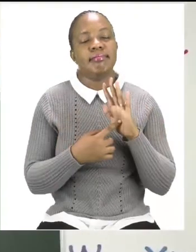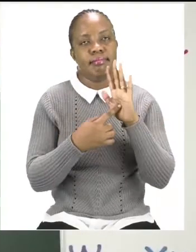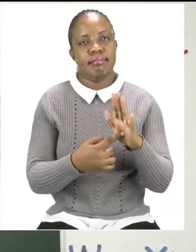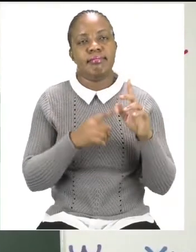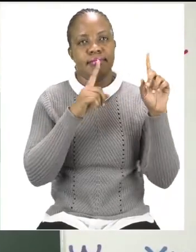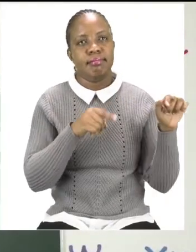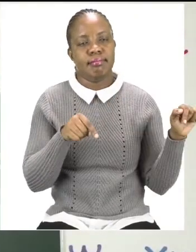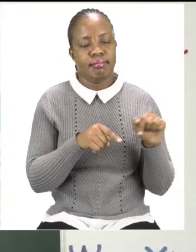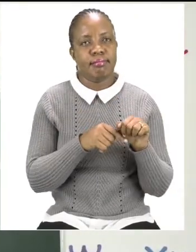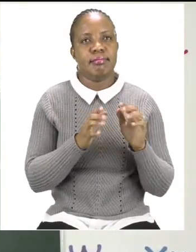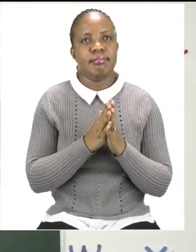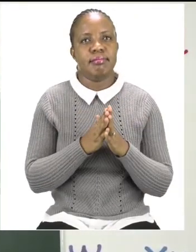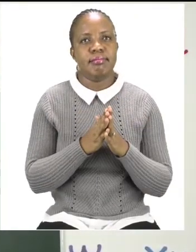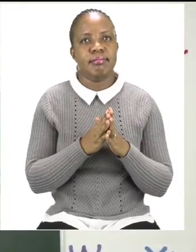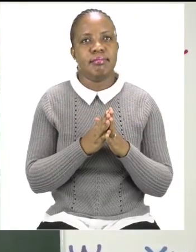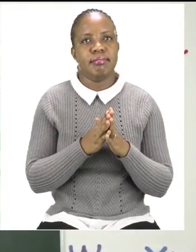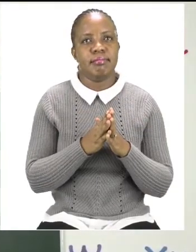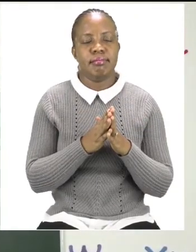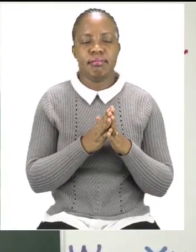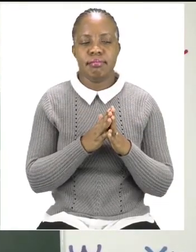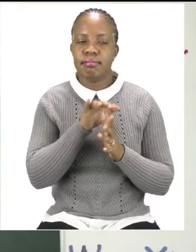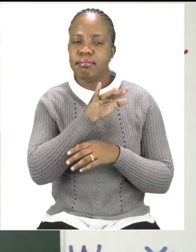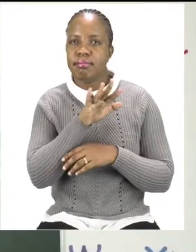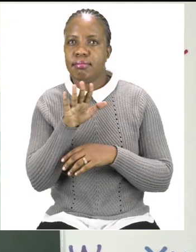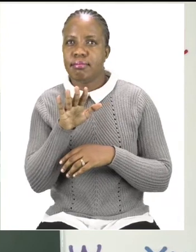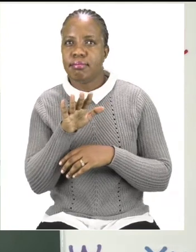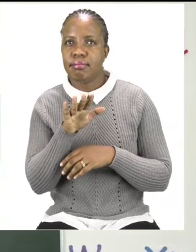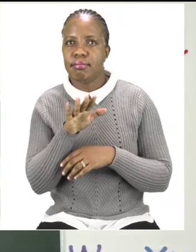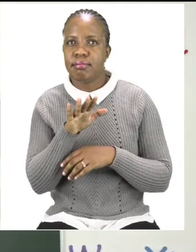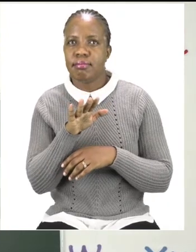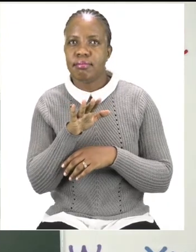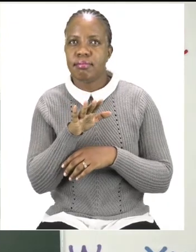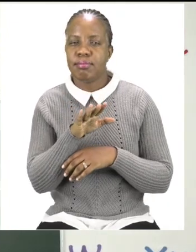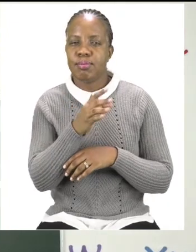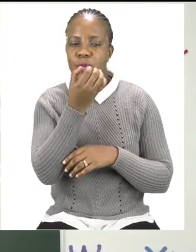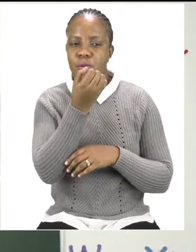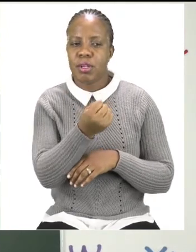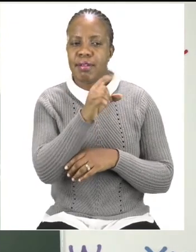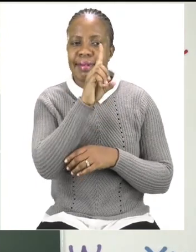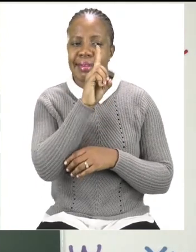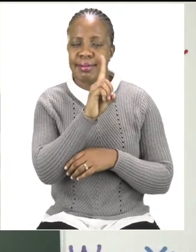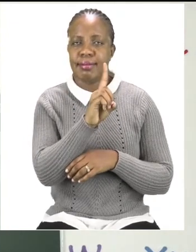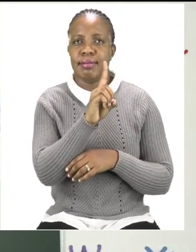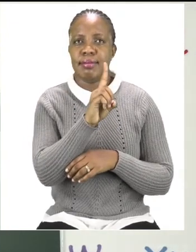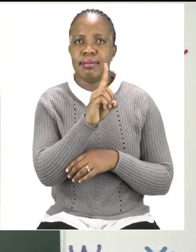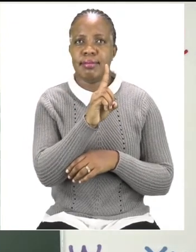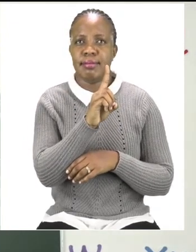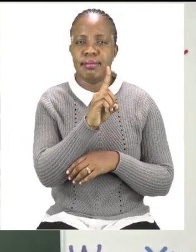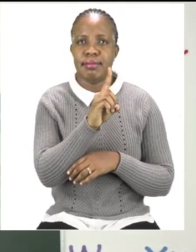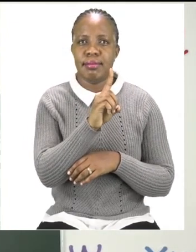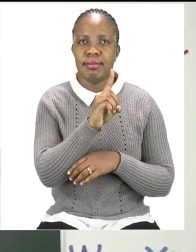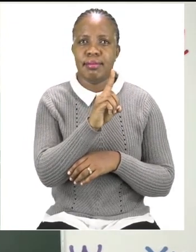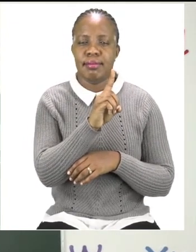we can see is we have a D or a D. And then we